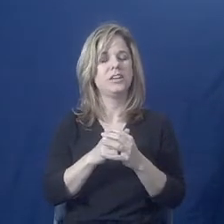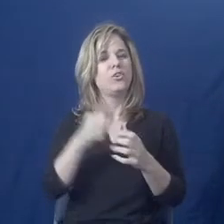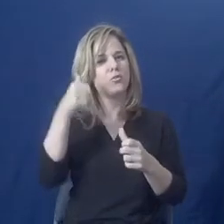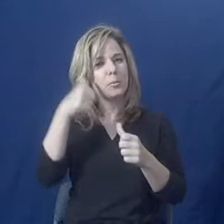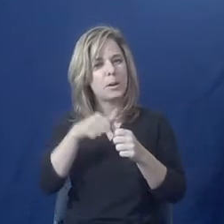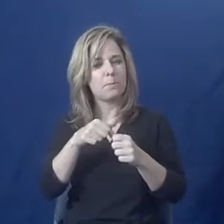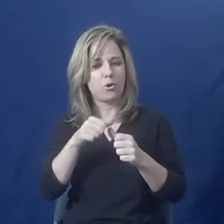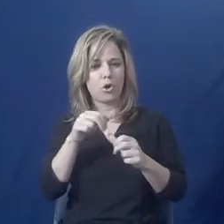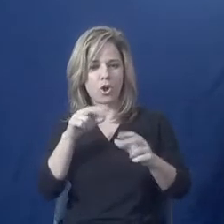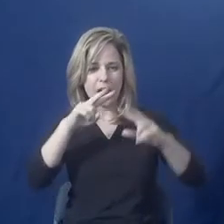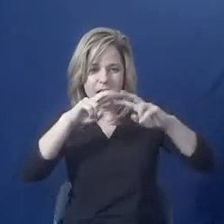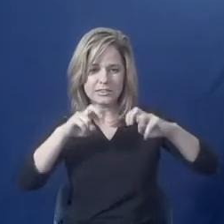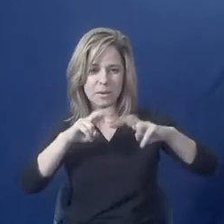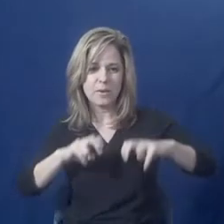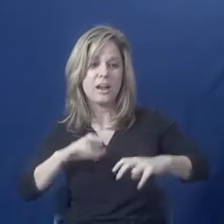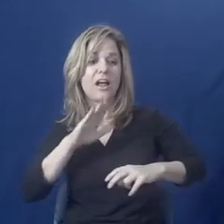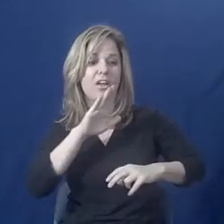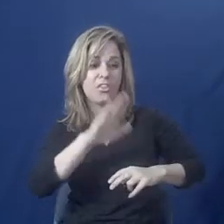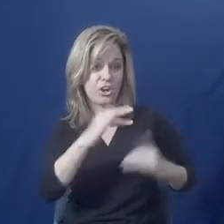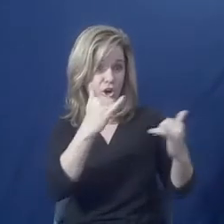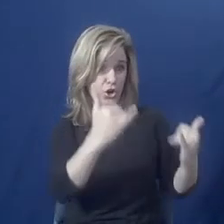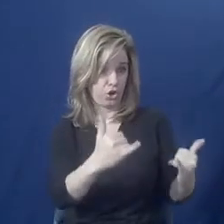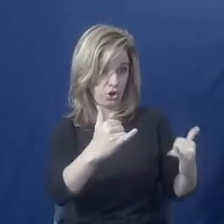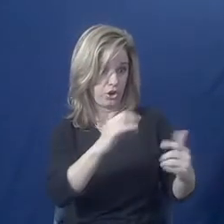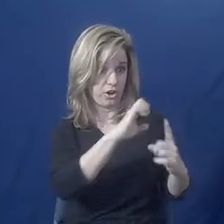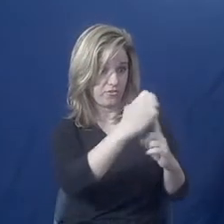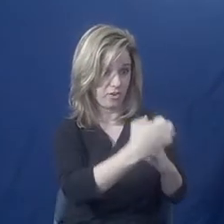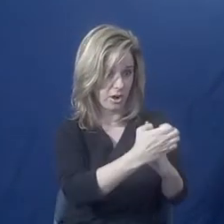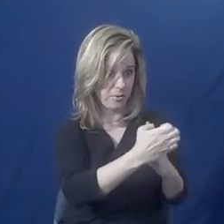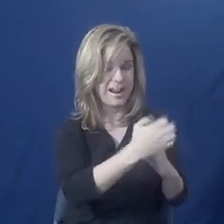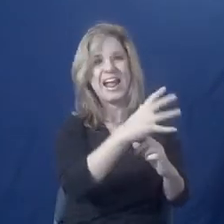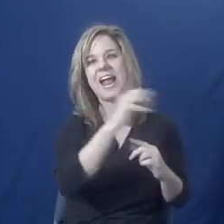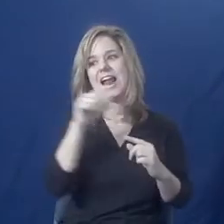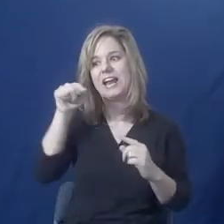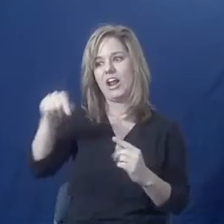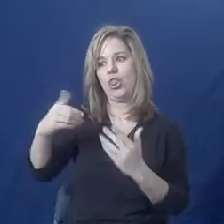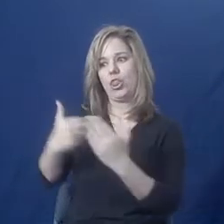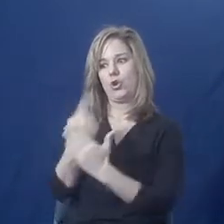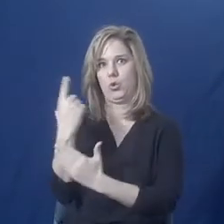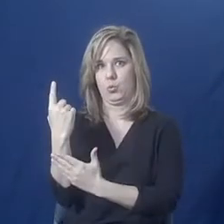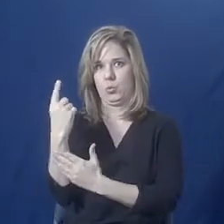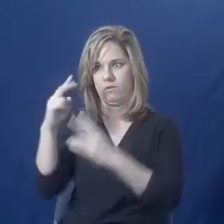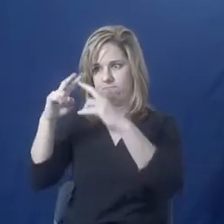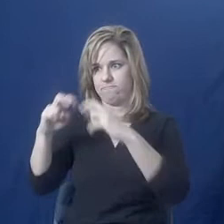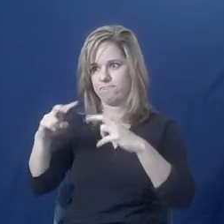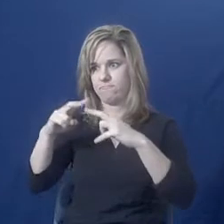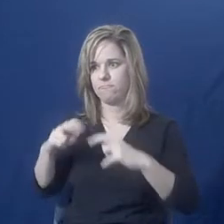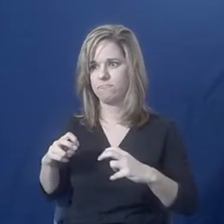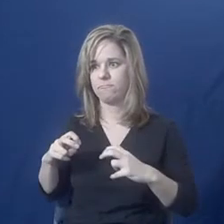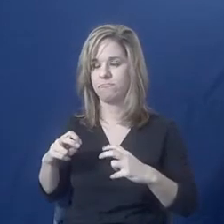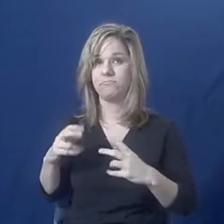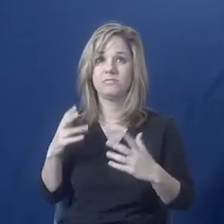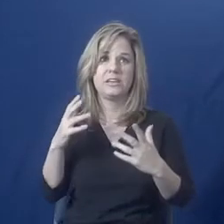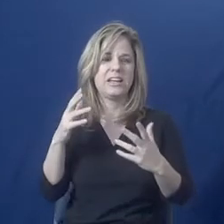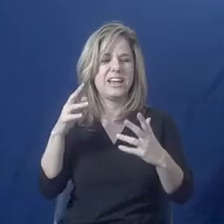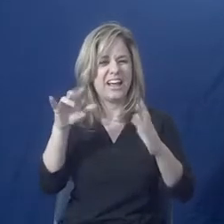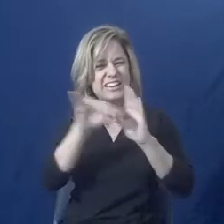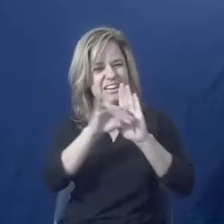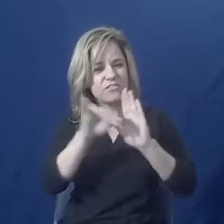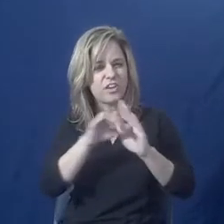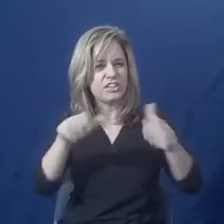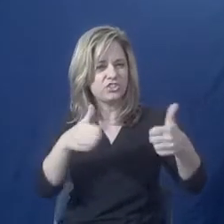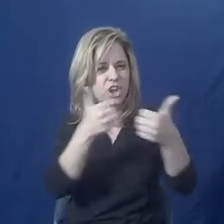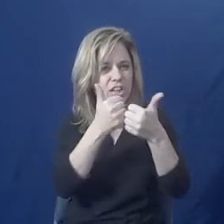environment they're in and the environment that they want to go to. What kind of barriers and challenges might they face leaving the